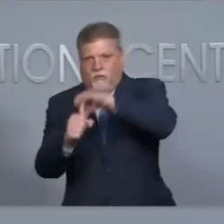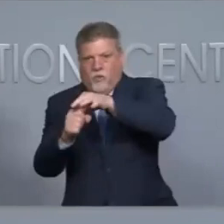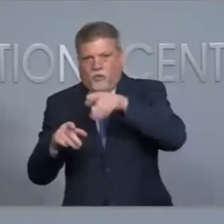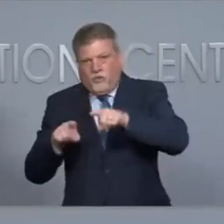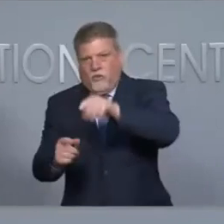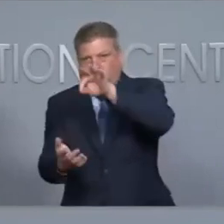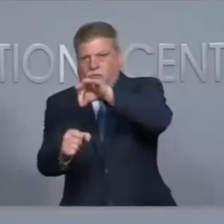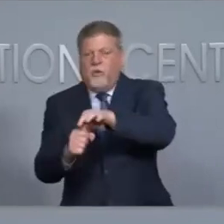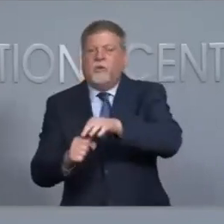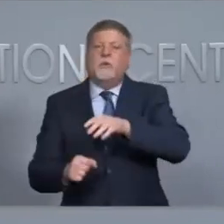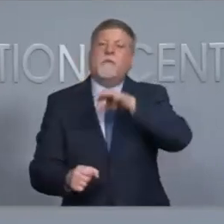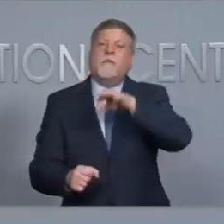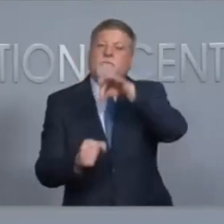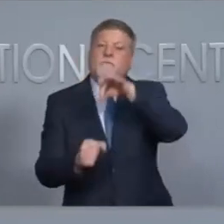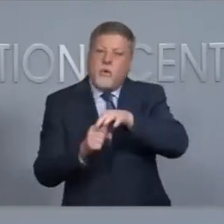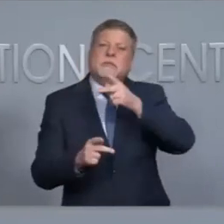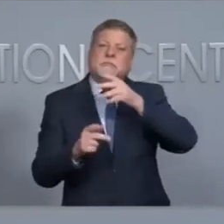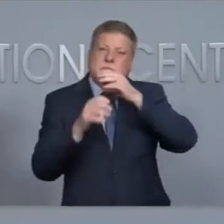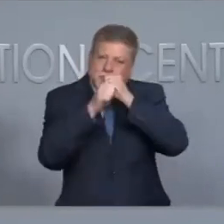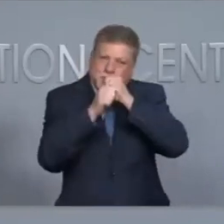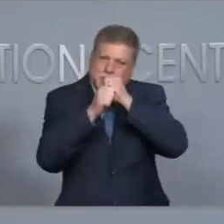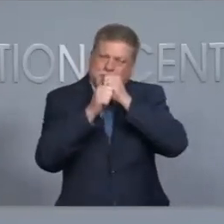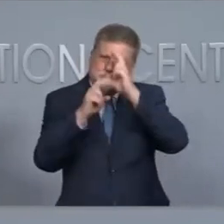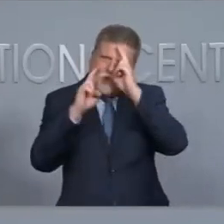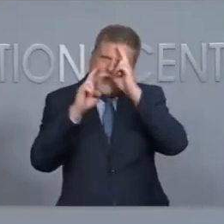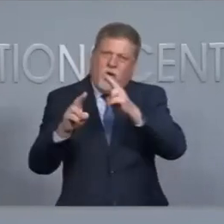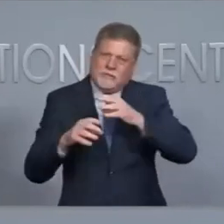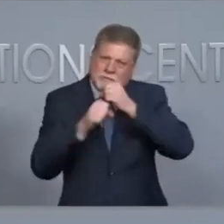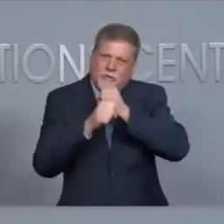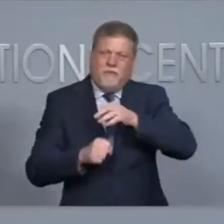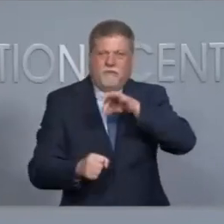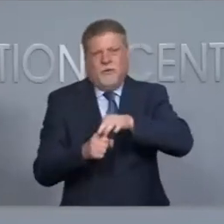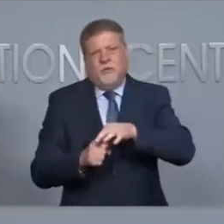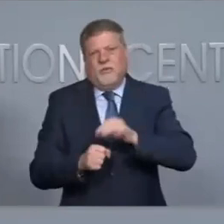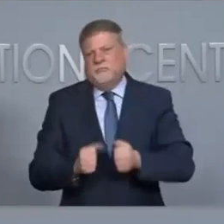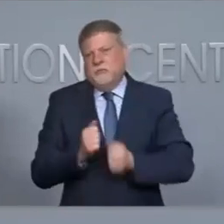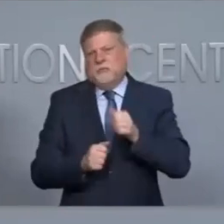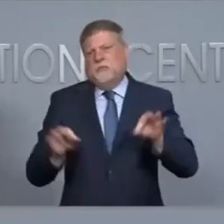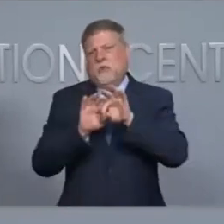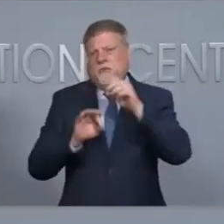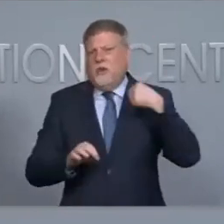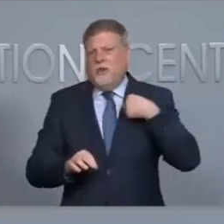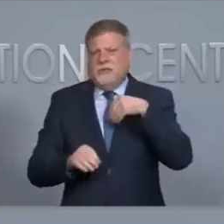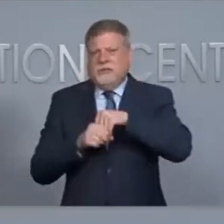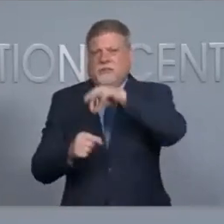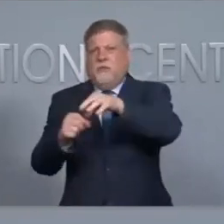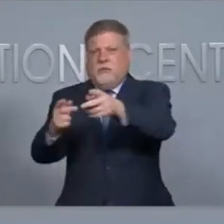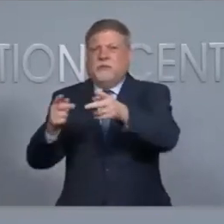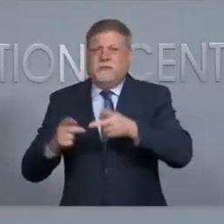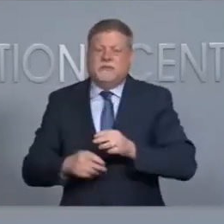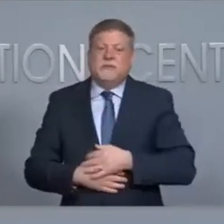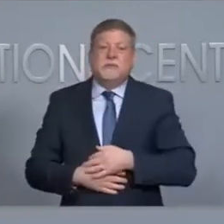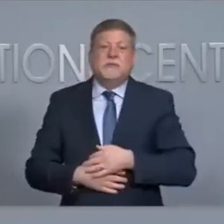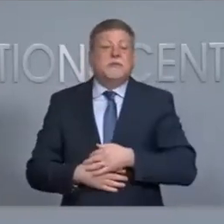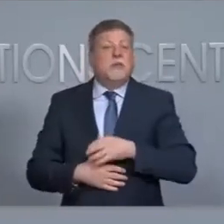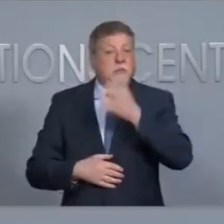secrecy of the ballot will still be the most important thing for us in the polling places, be that while they're in